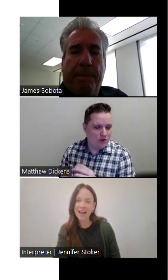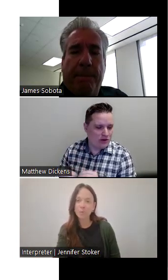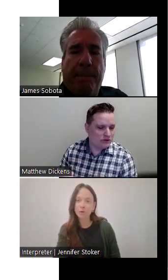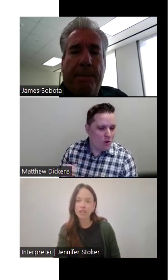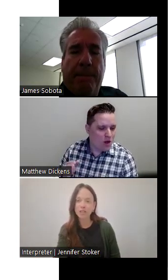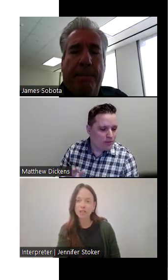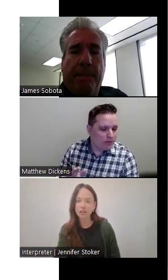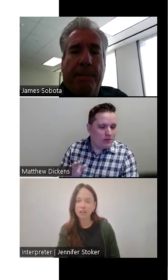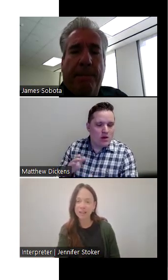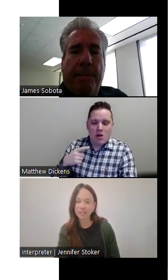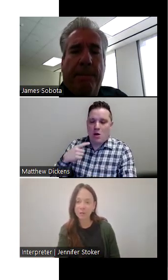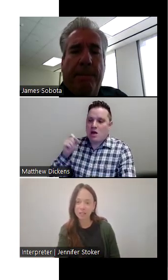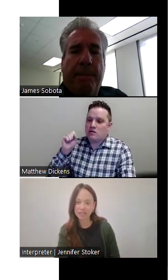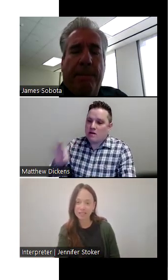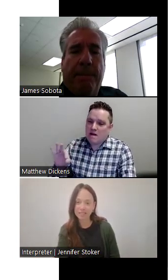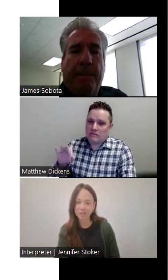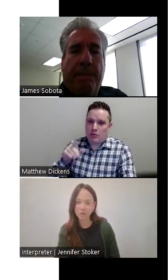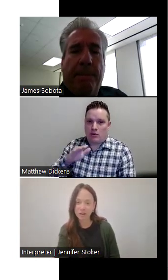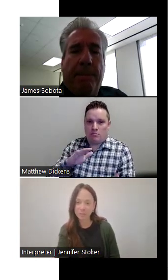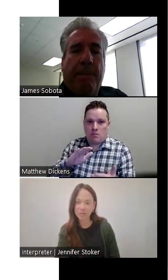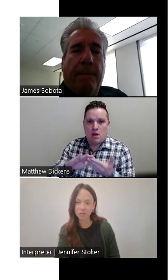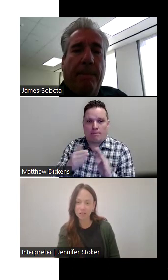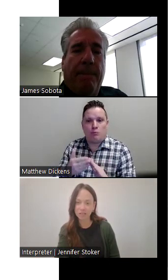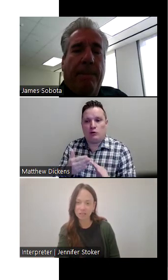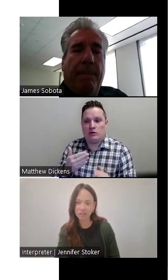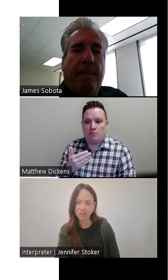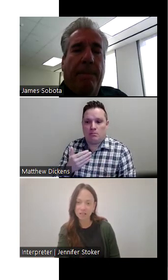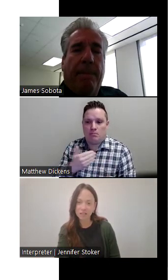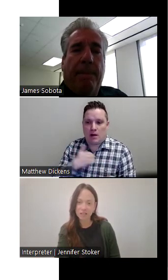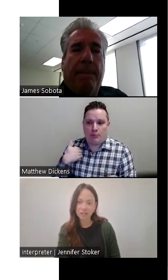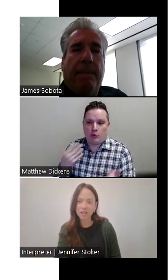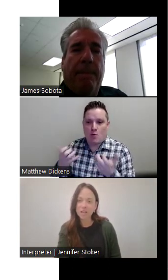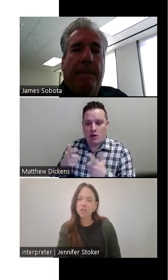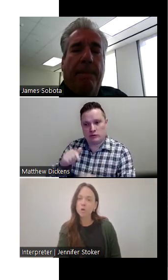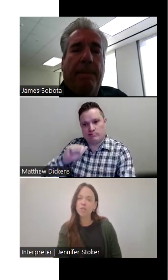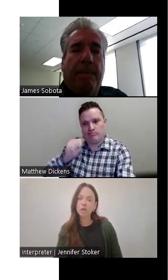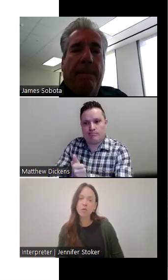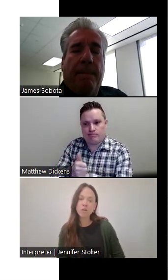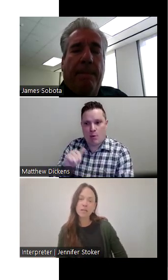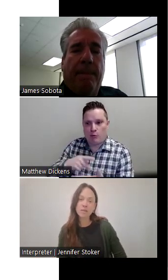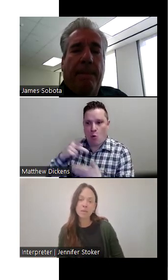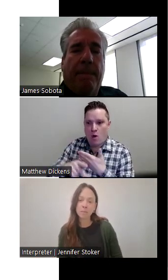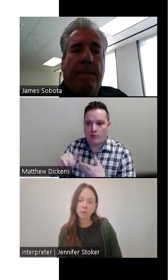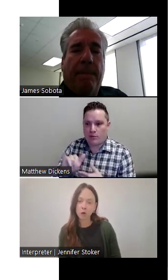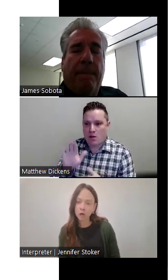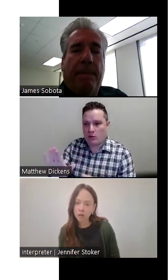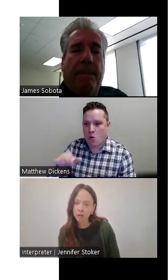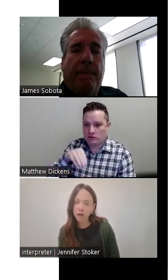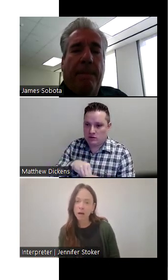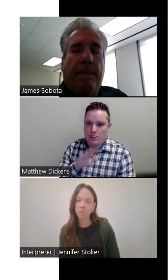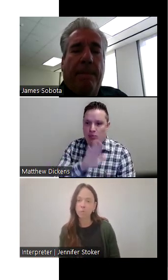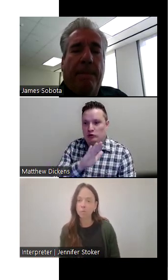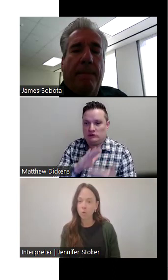Yeah. I appreciate you sharing that experience, that story. Absolutely. So if a community member,